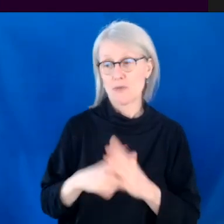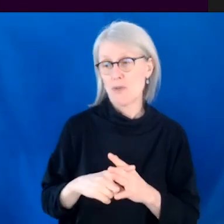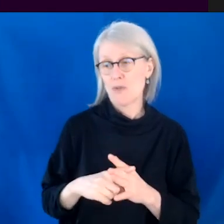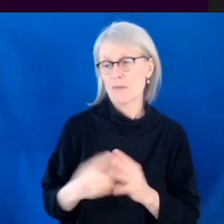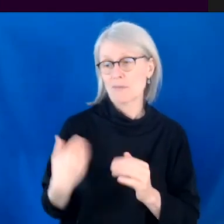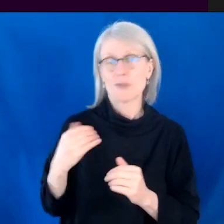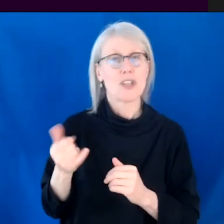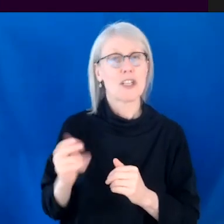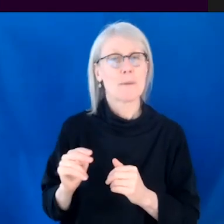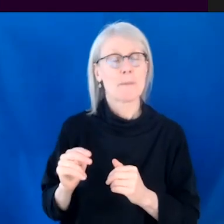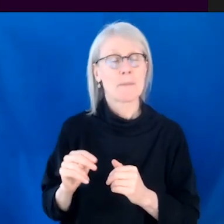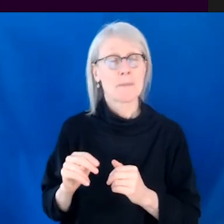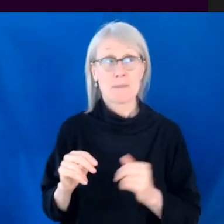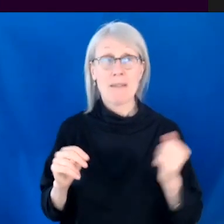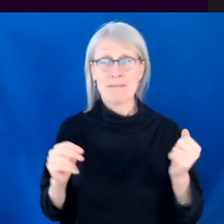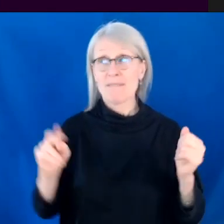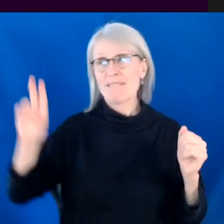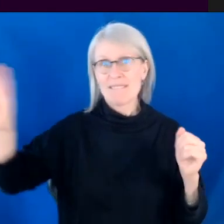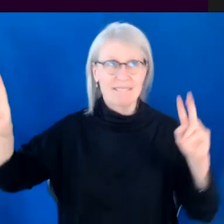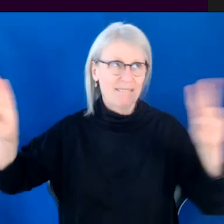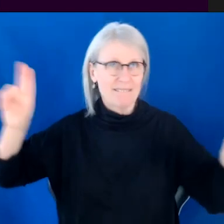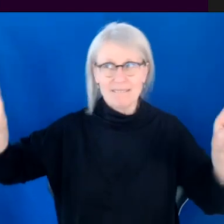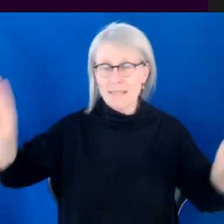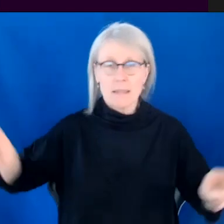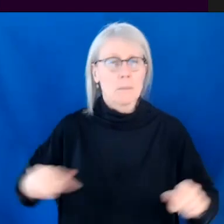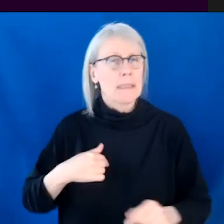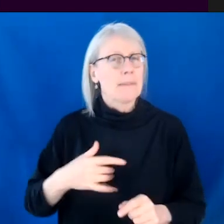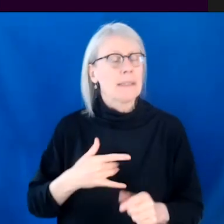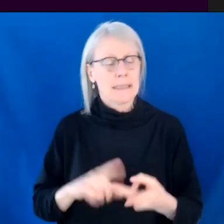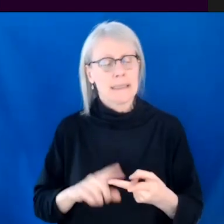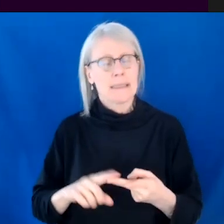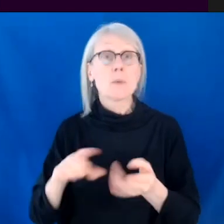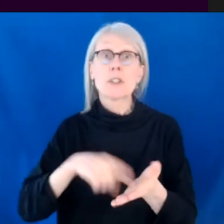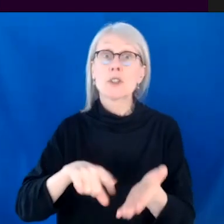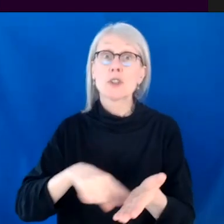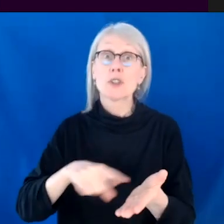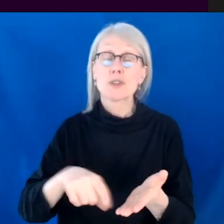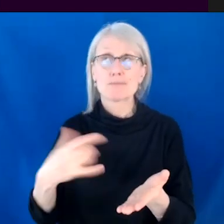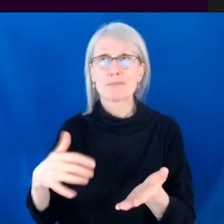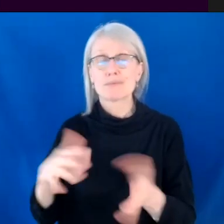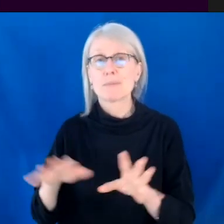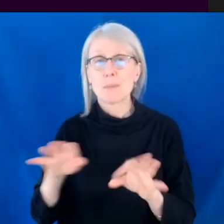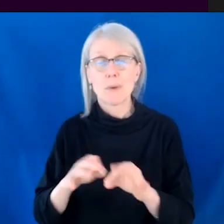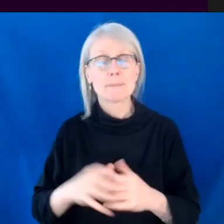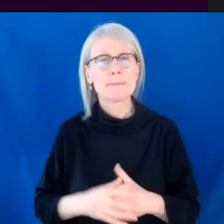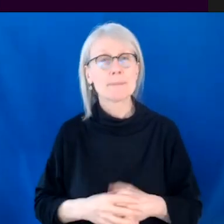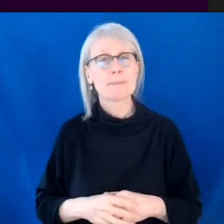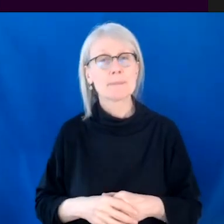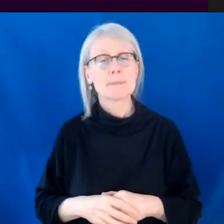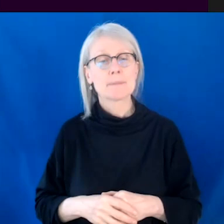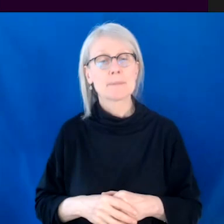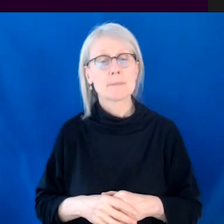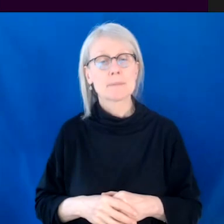year. And I also like to do a lot of, I like to do research. I feel like what's good about it is it's not as intimidating